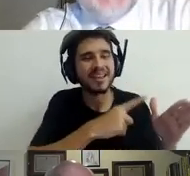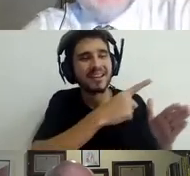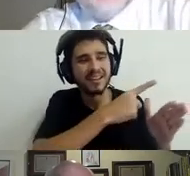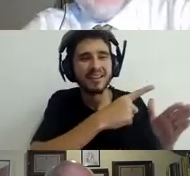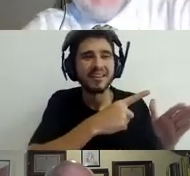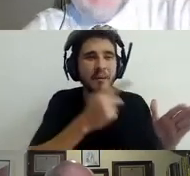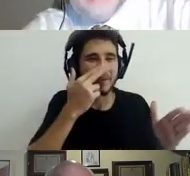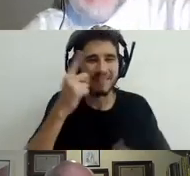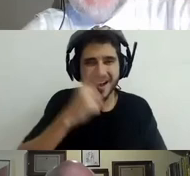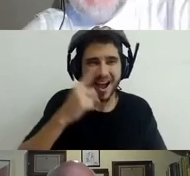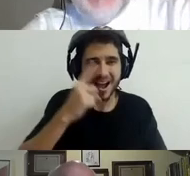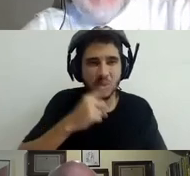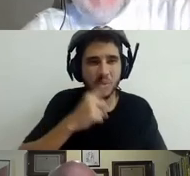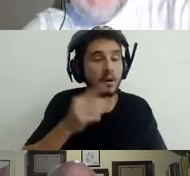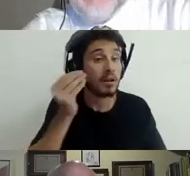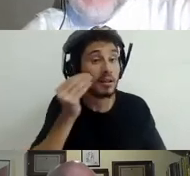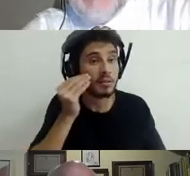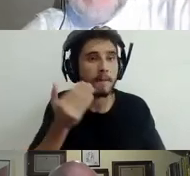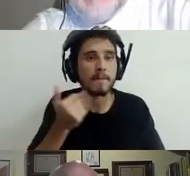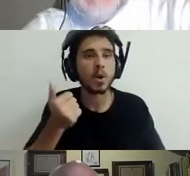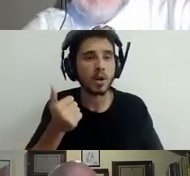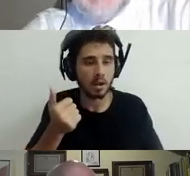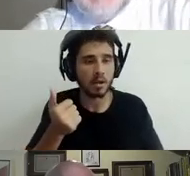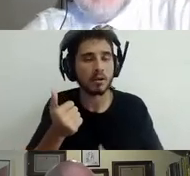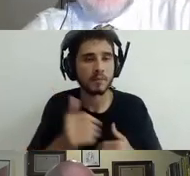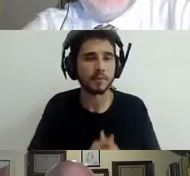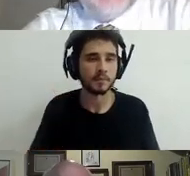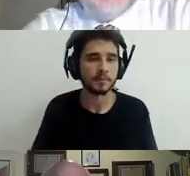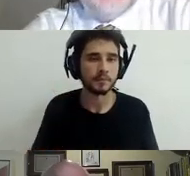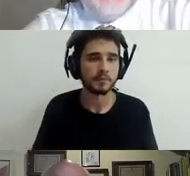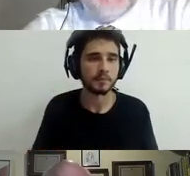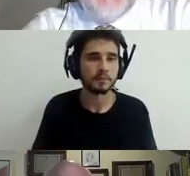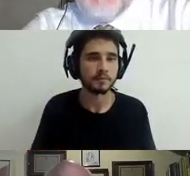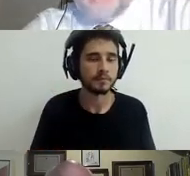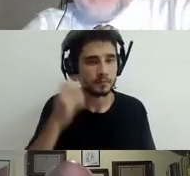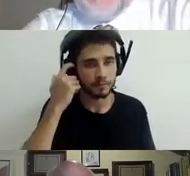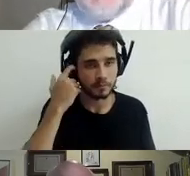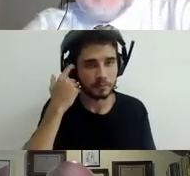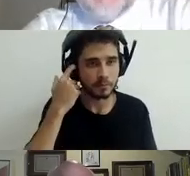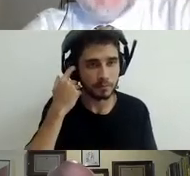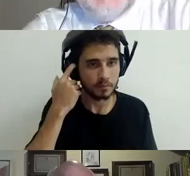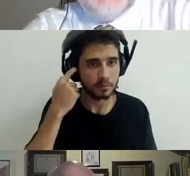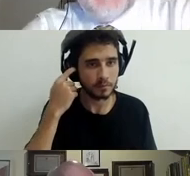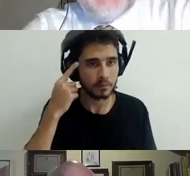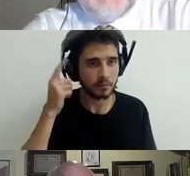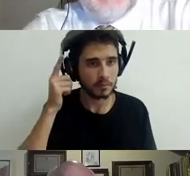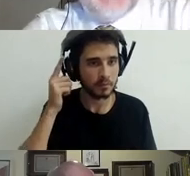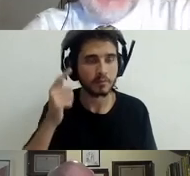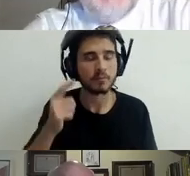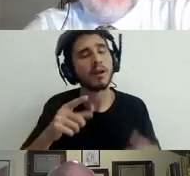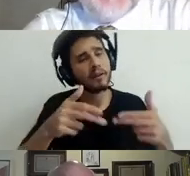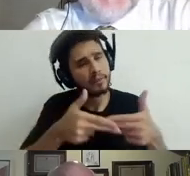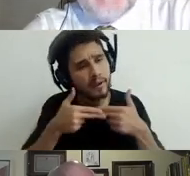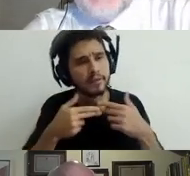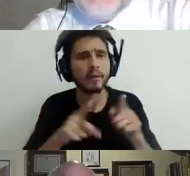about new types of credentials, also digital credentials. There is a lot of research done on